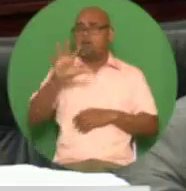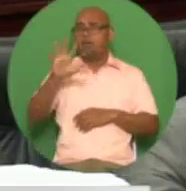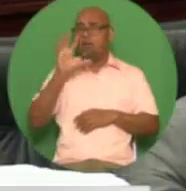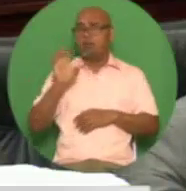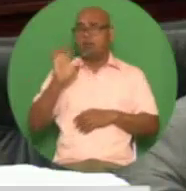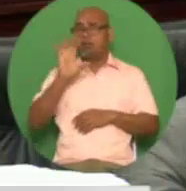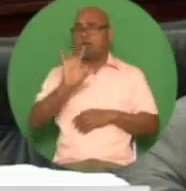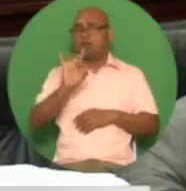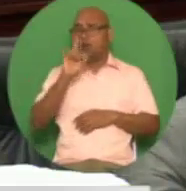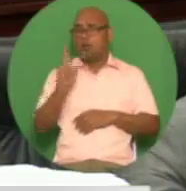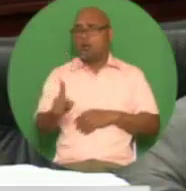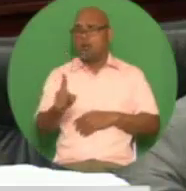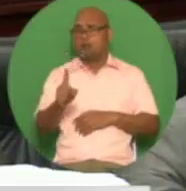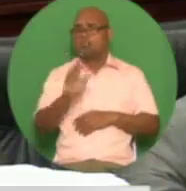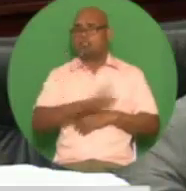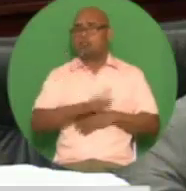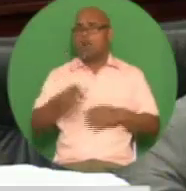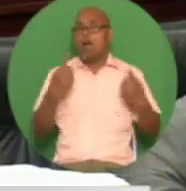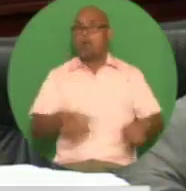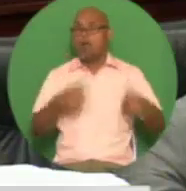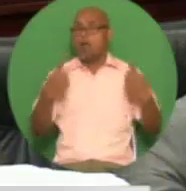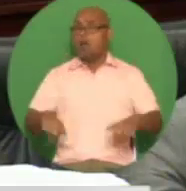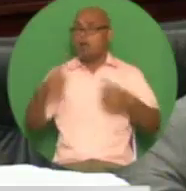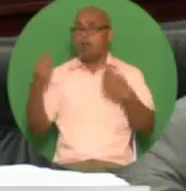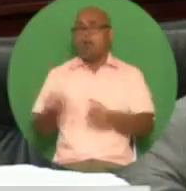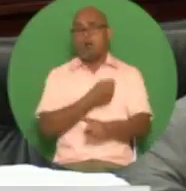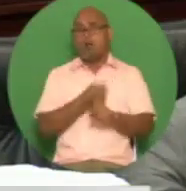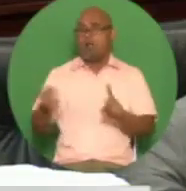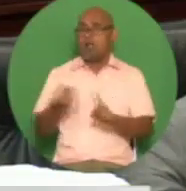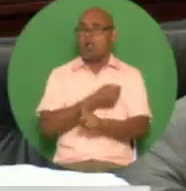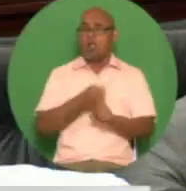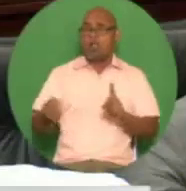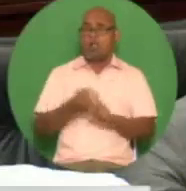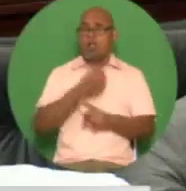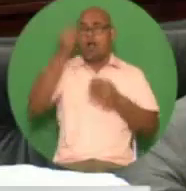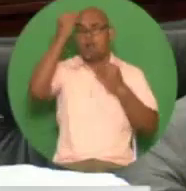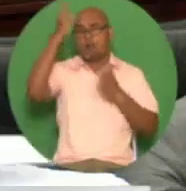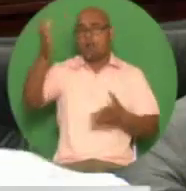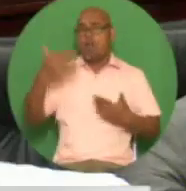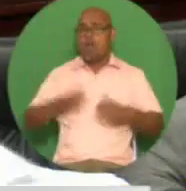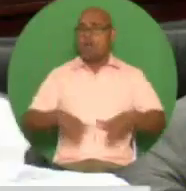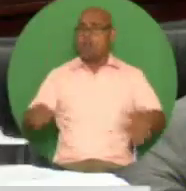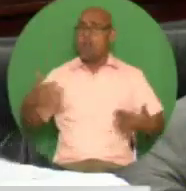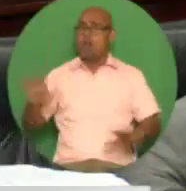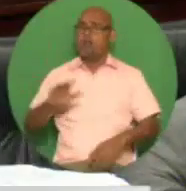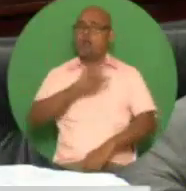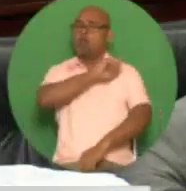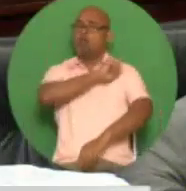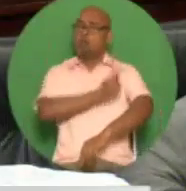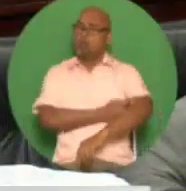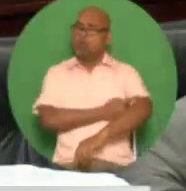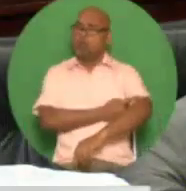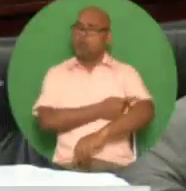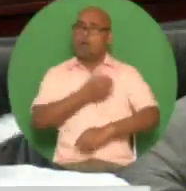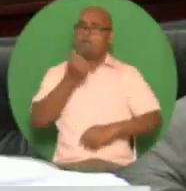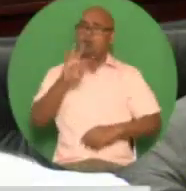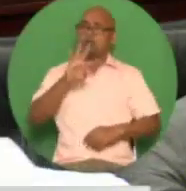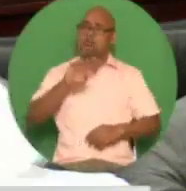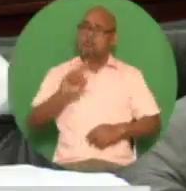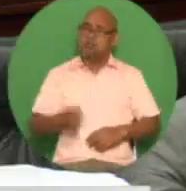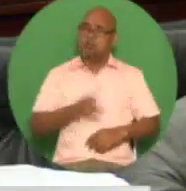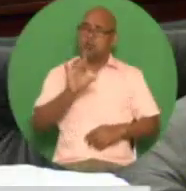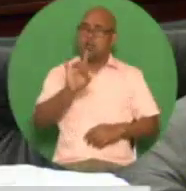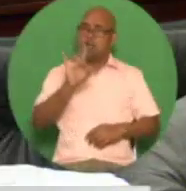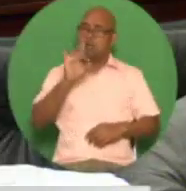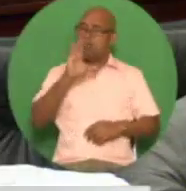cases of child abuse were reported to the children's authority of that amount 14 581